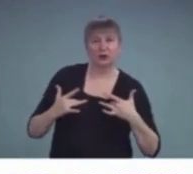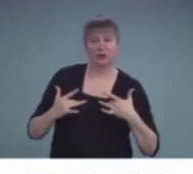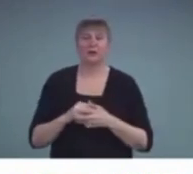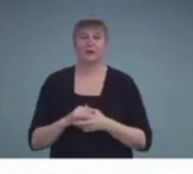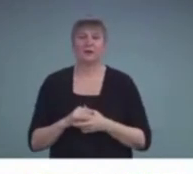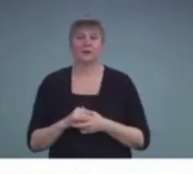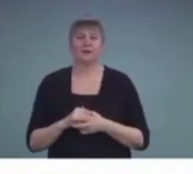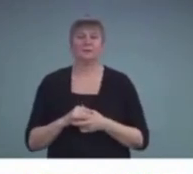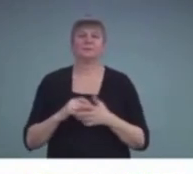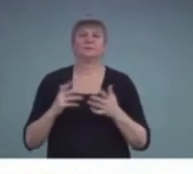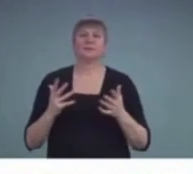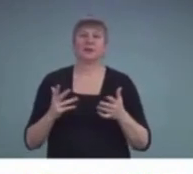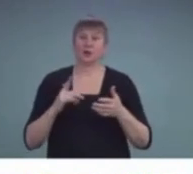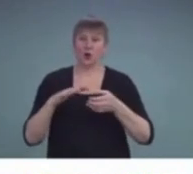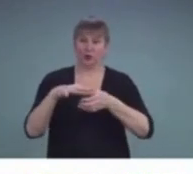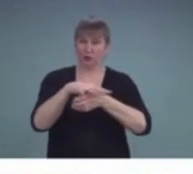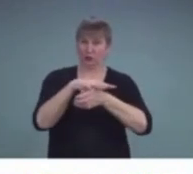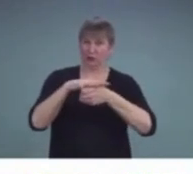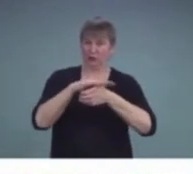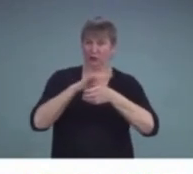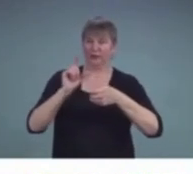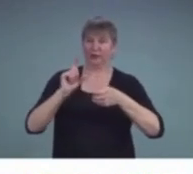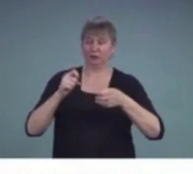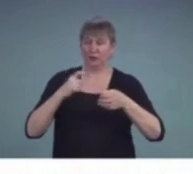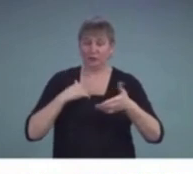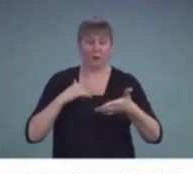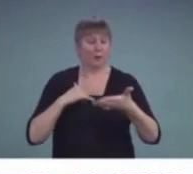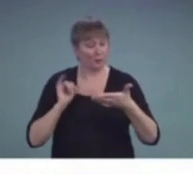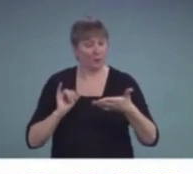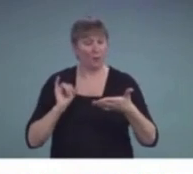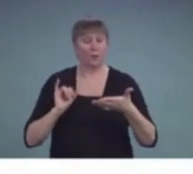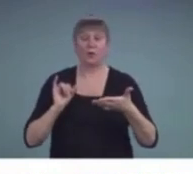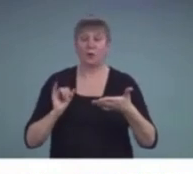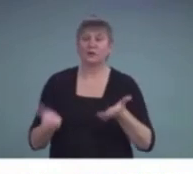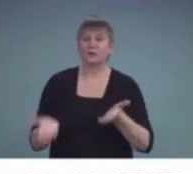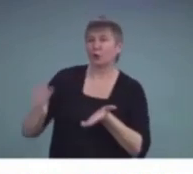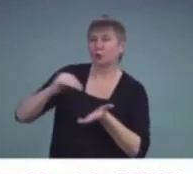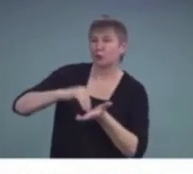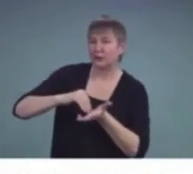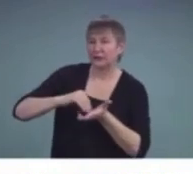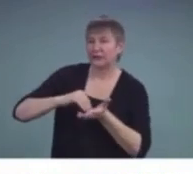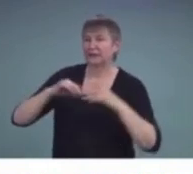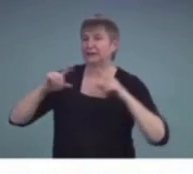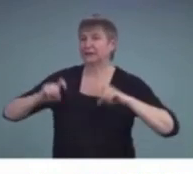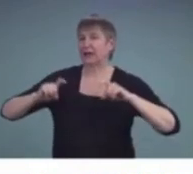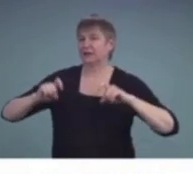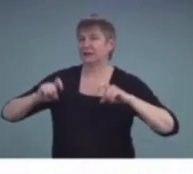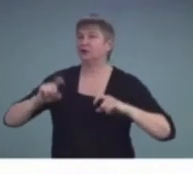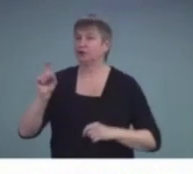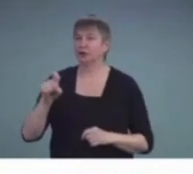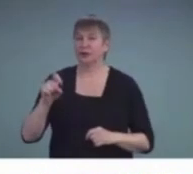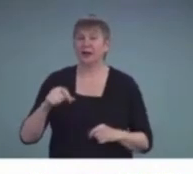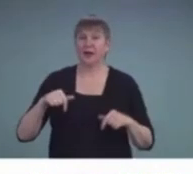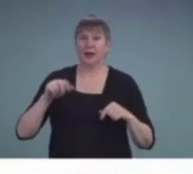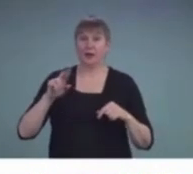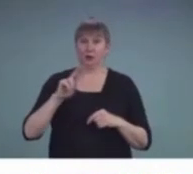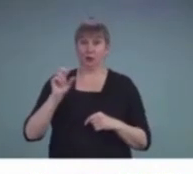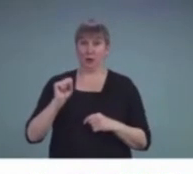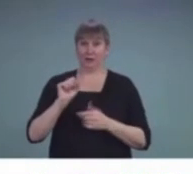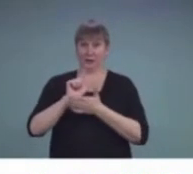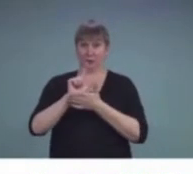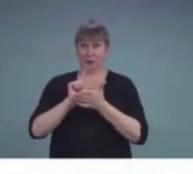the district, I think, should have gone back and did a rescreen. We have a law that in the U.S. that